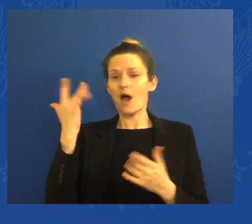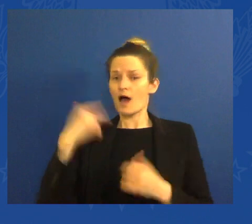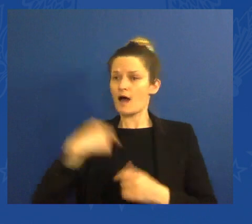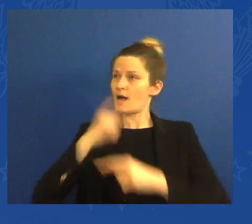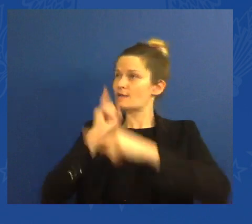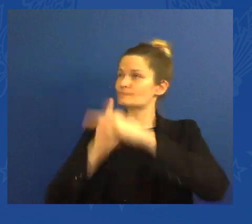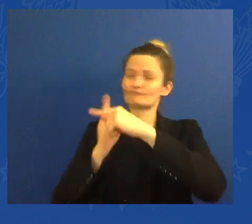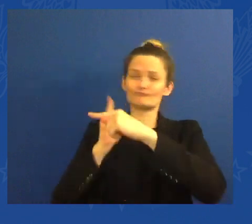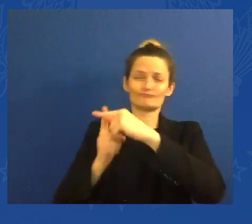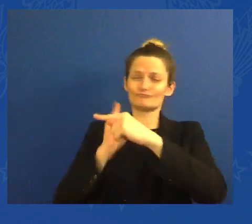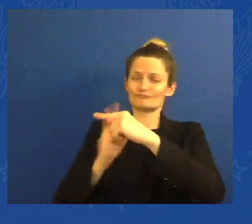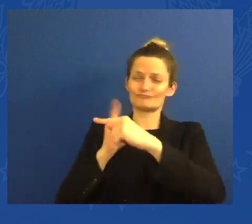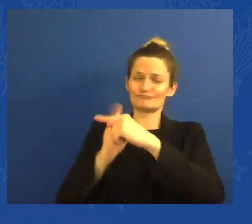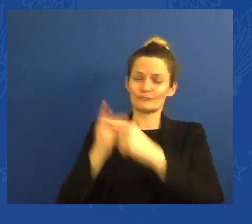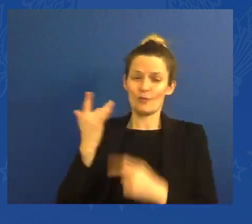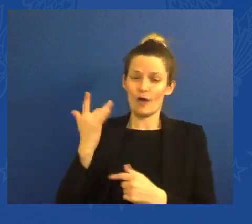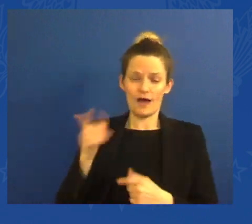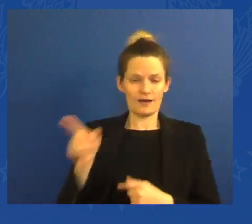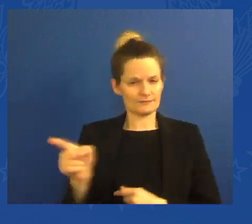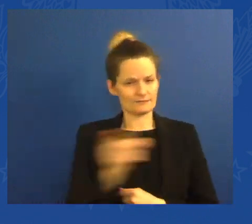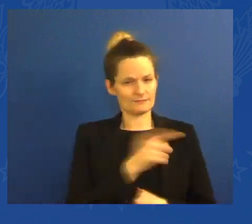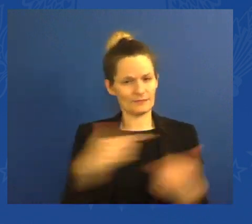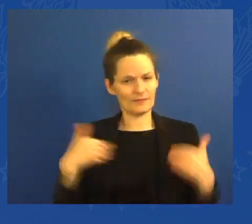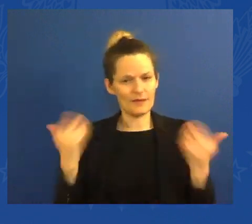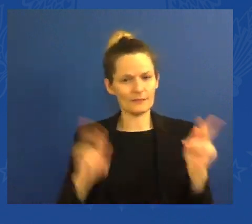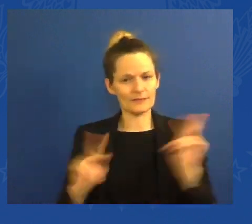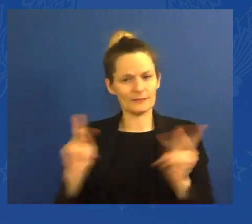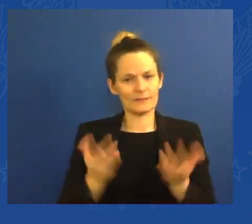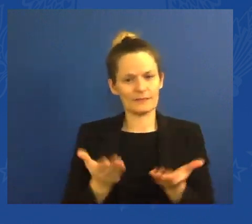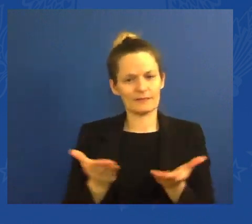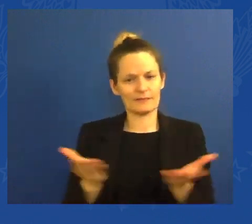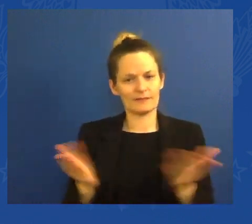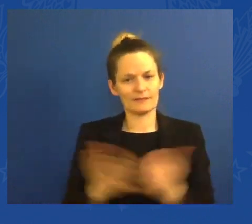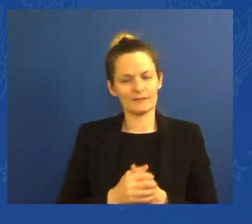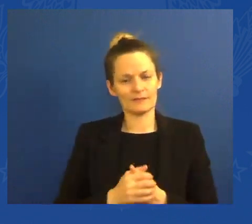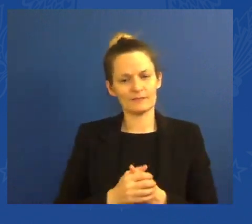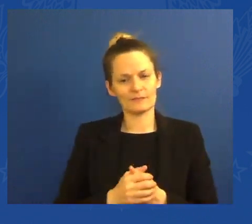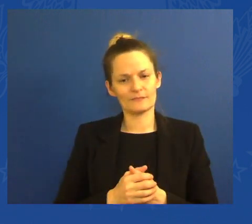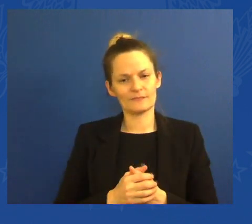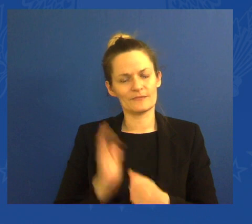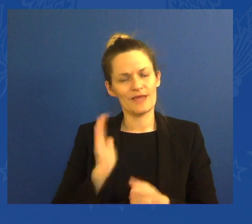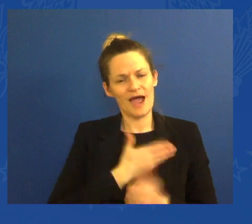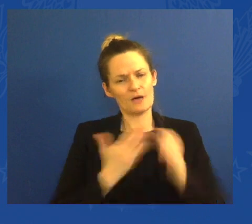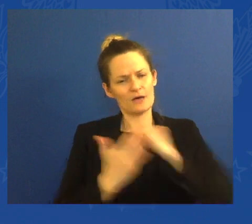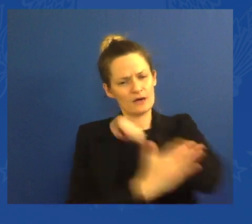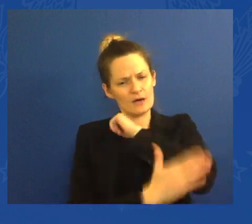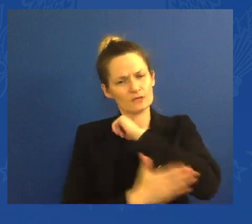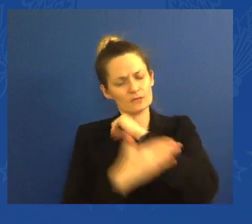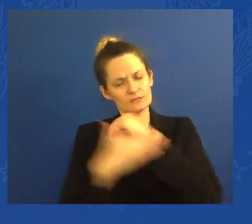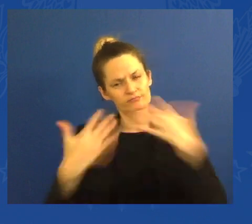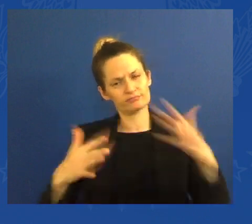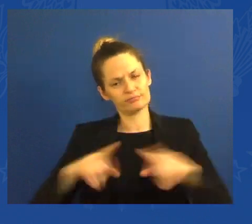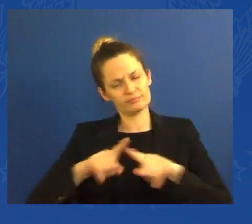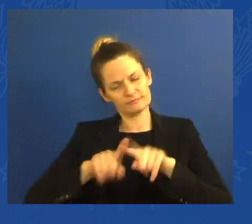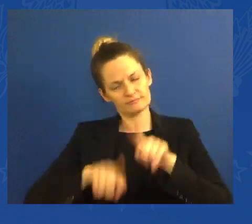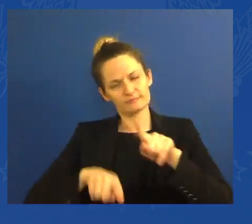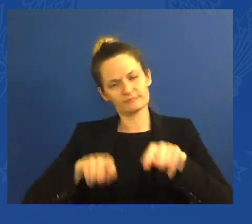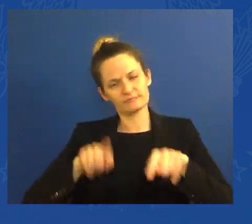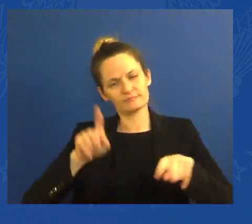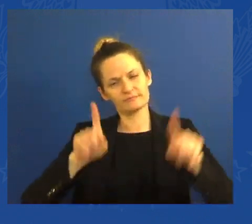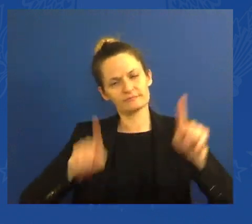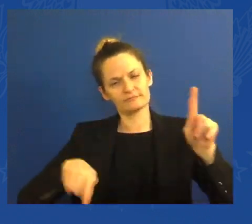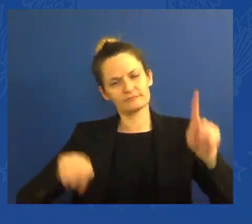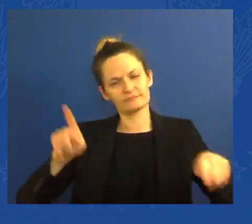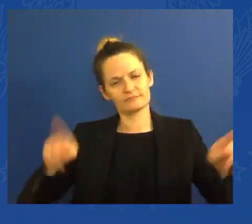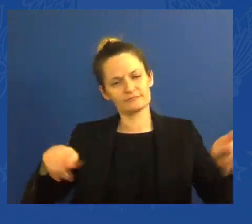You know, we are a country that is very diverse, and for the longest time, and we still have some serious resistance